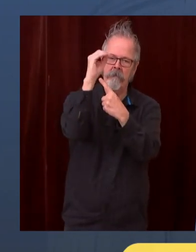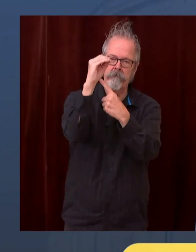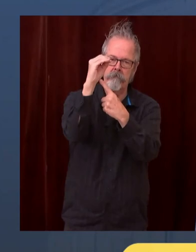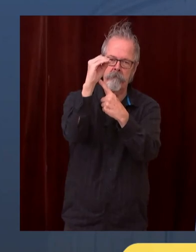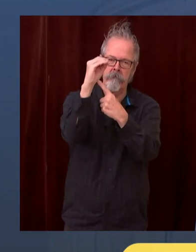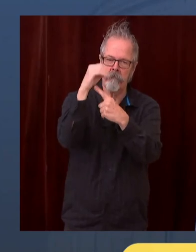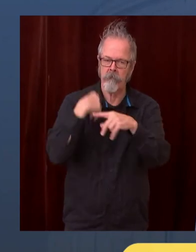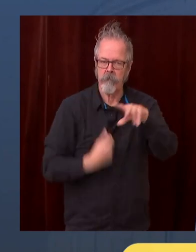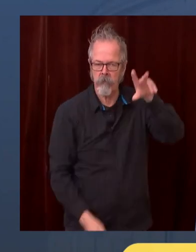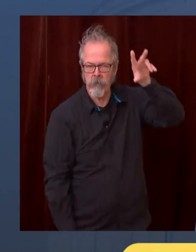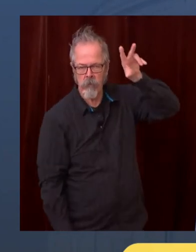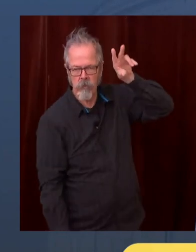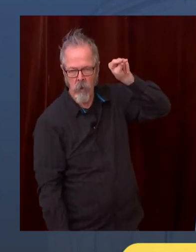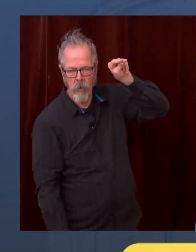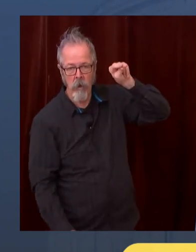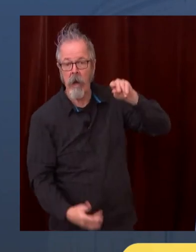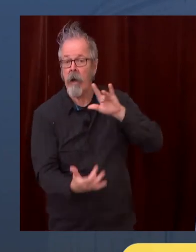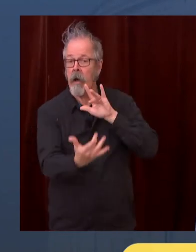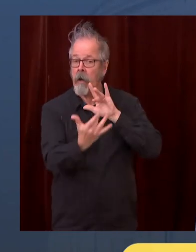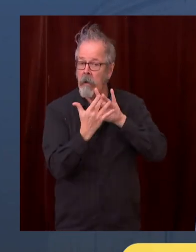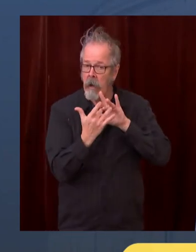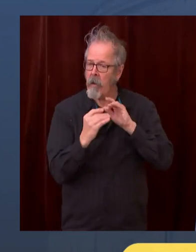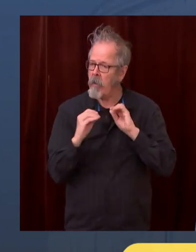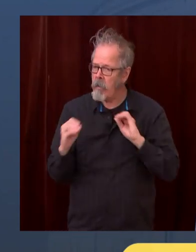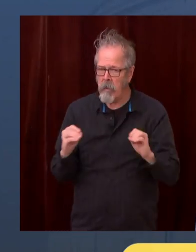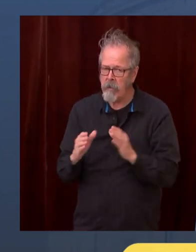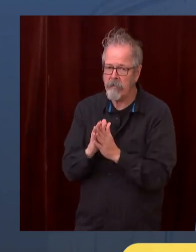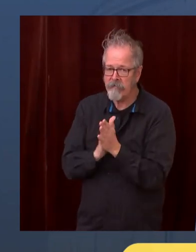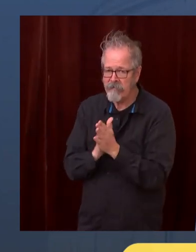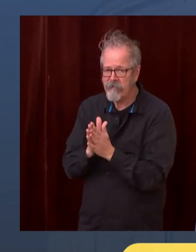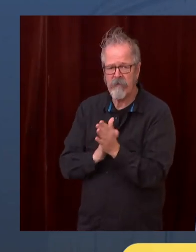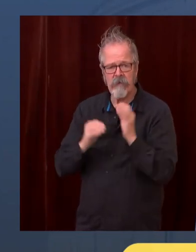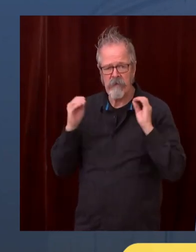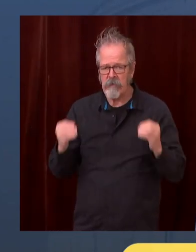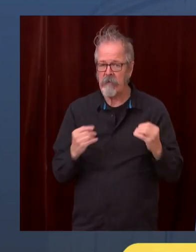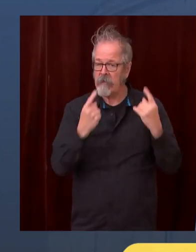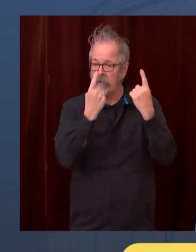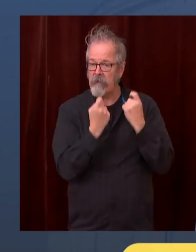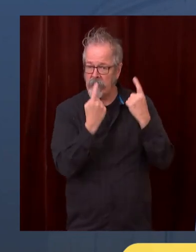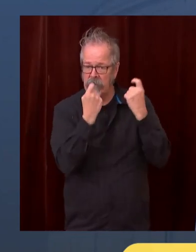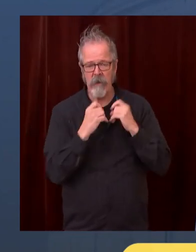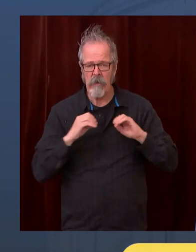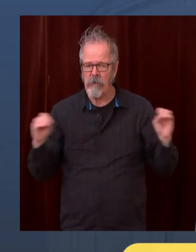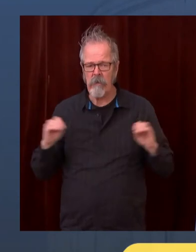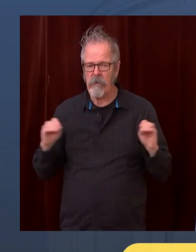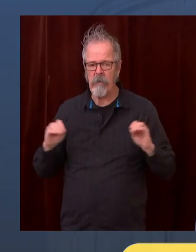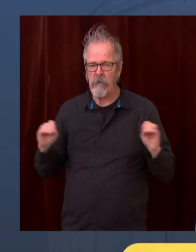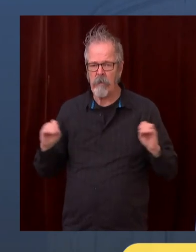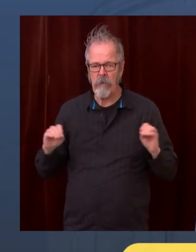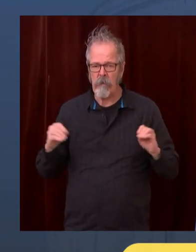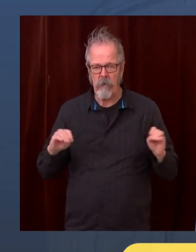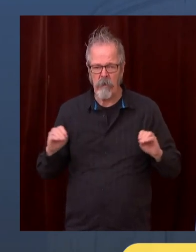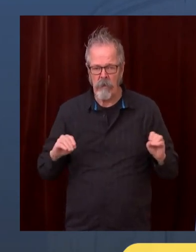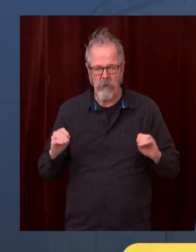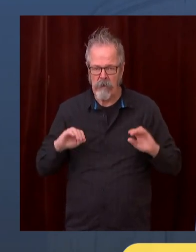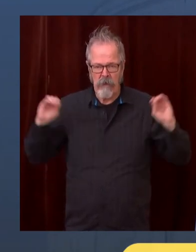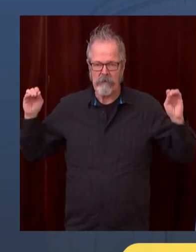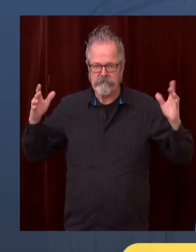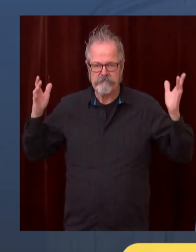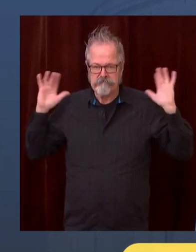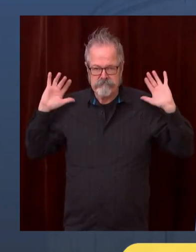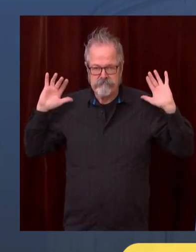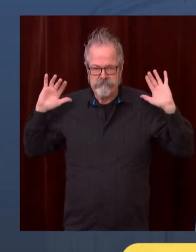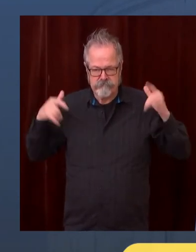I do think it would have been probably beneficial if the public knew that it was such a modest